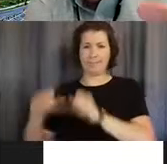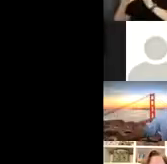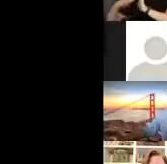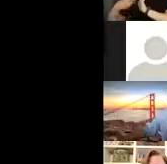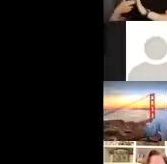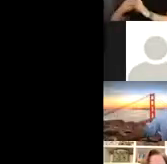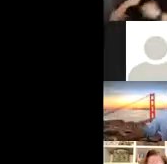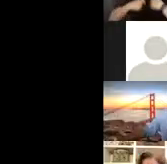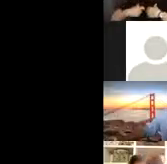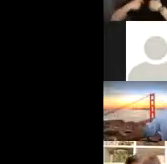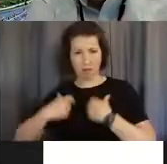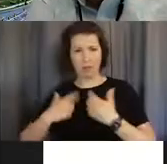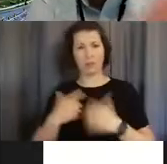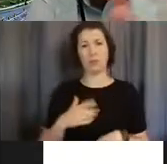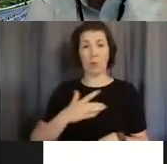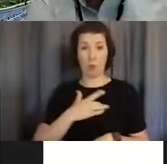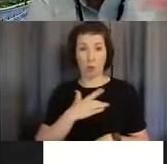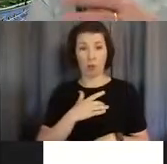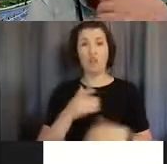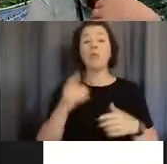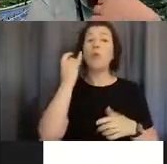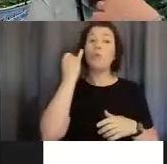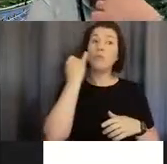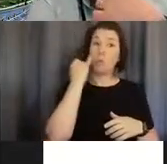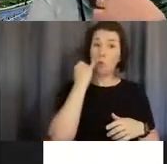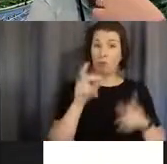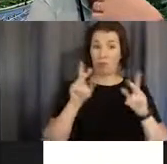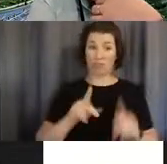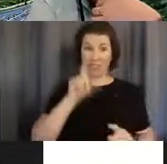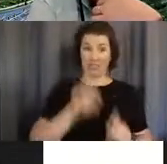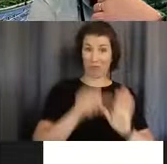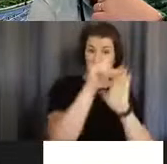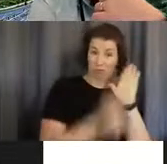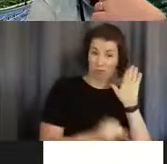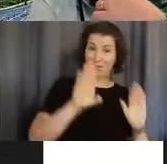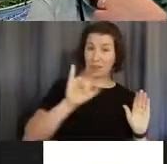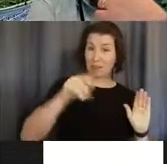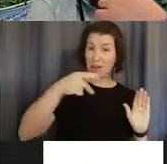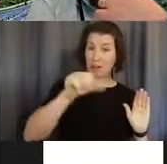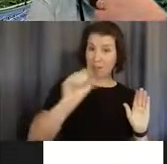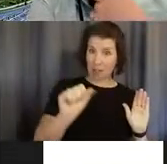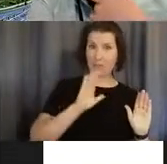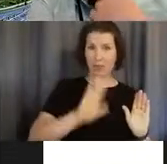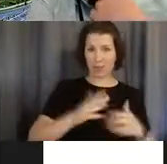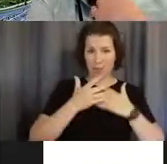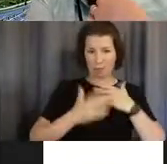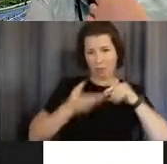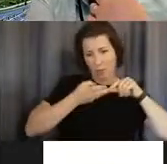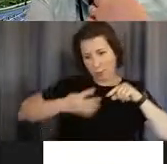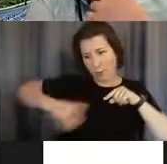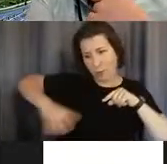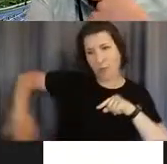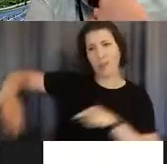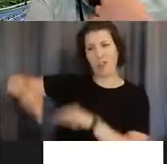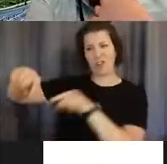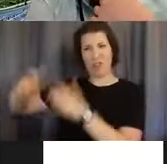somebody's on bypass for an open heart surgery. And I worked